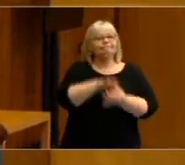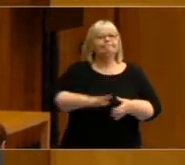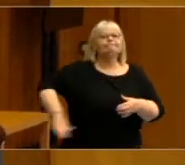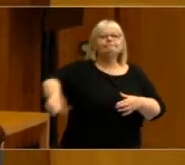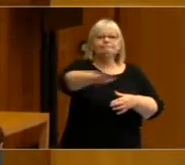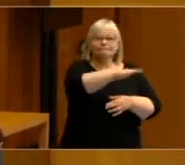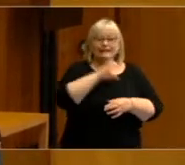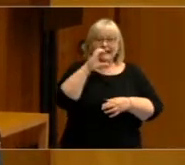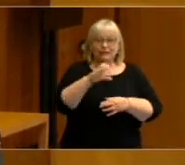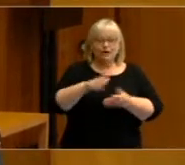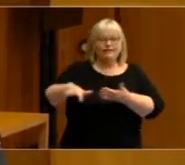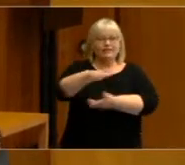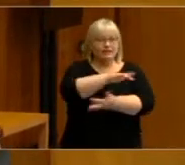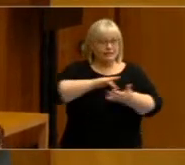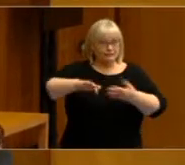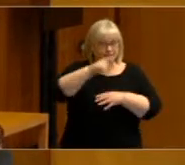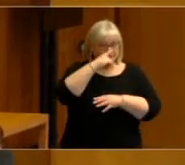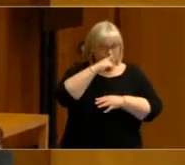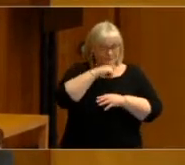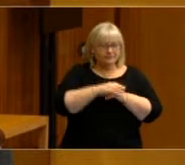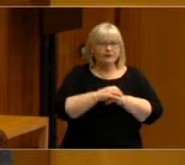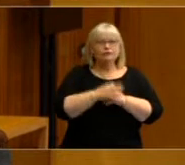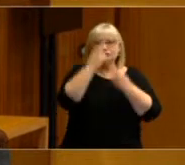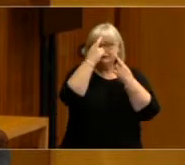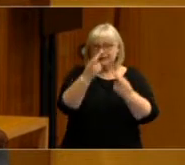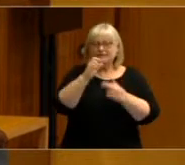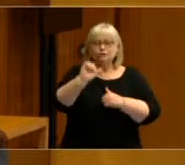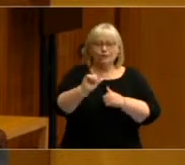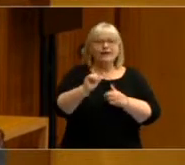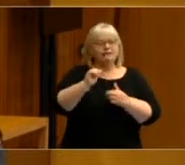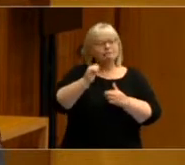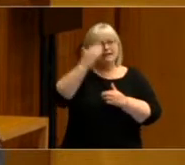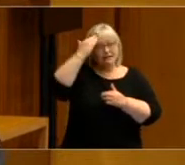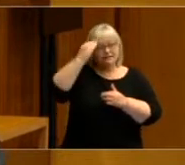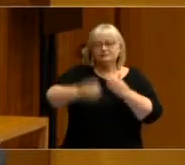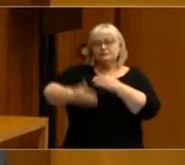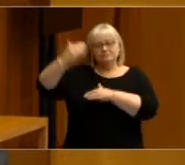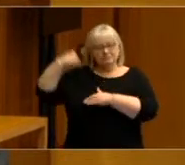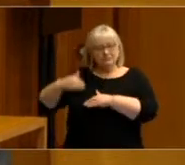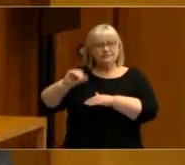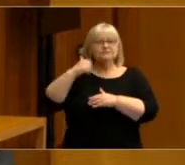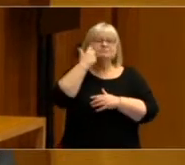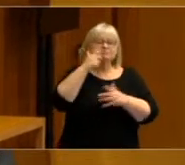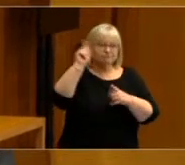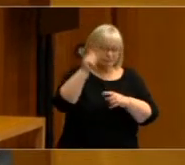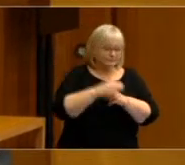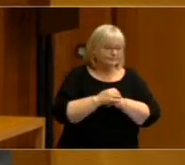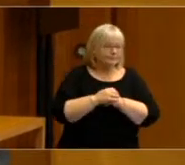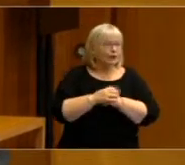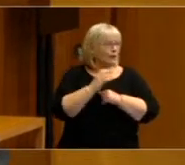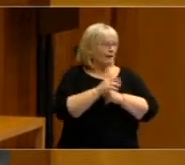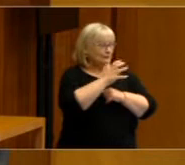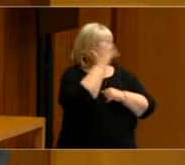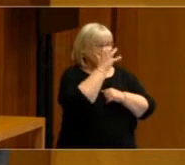Canberra area, the Ngunnawal and Ngambri people and pay respect to their elders past and present. We have some distinguished